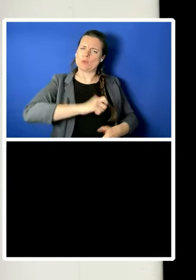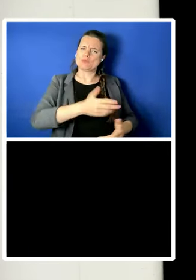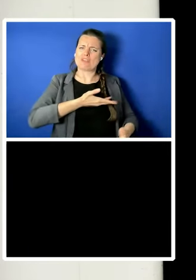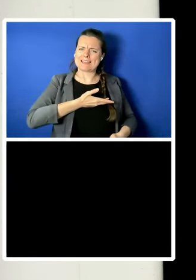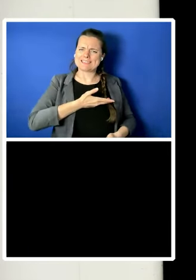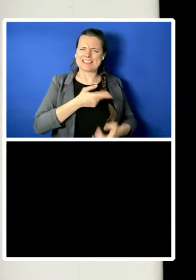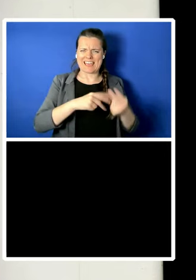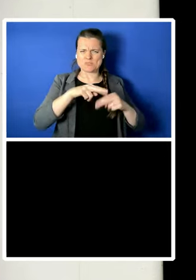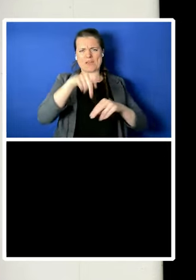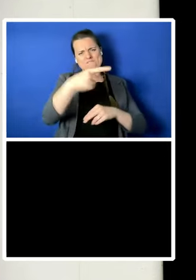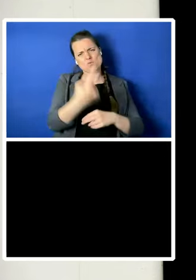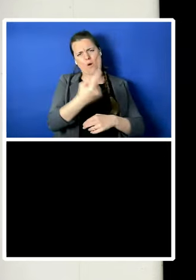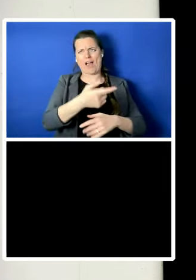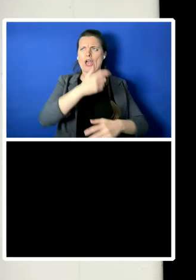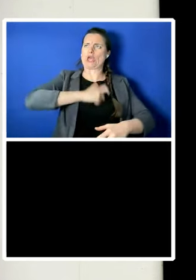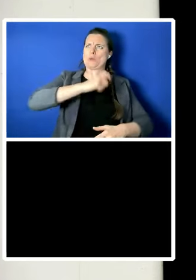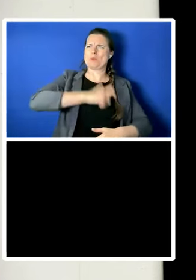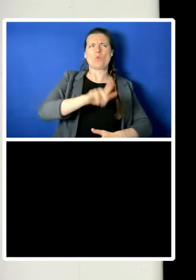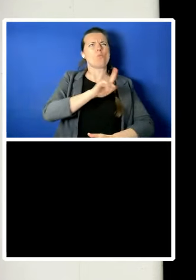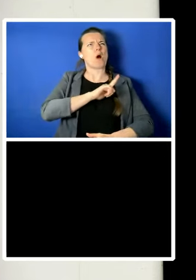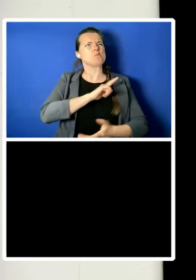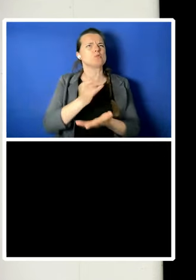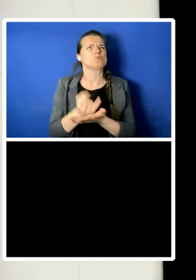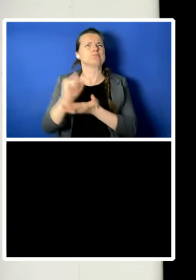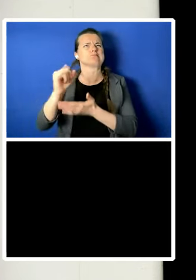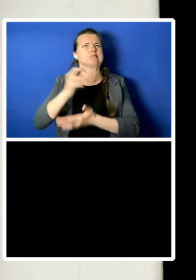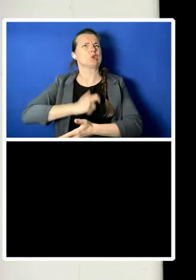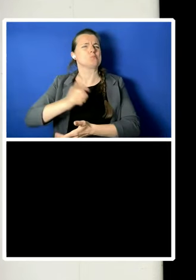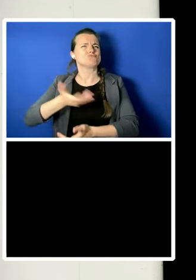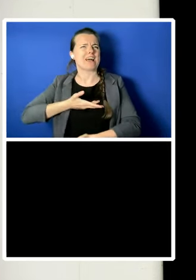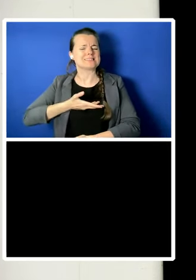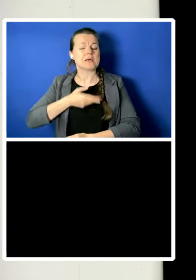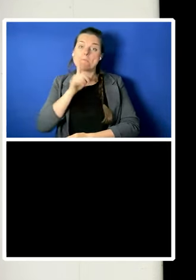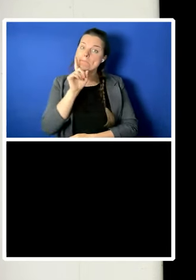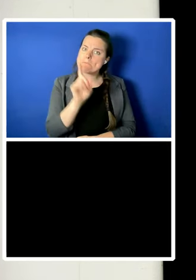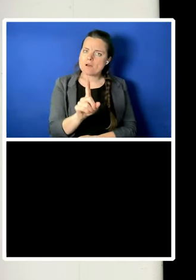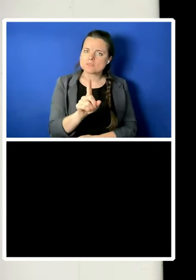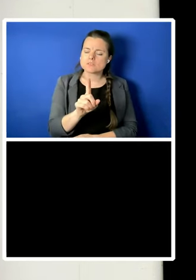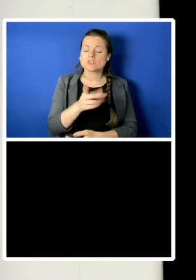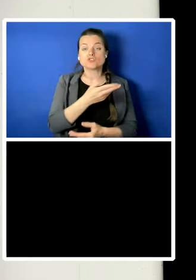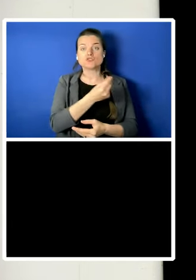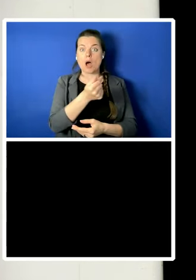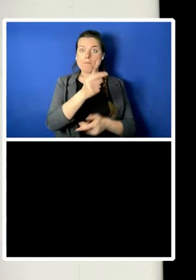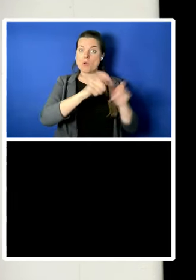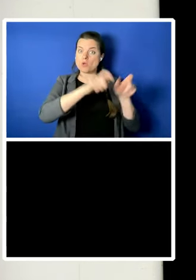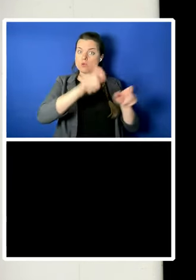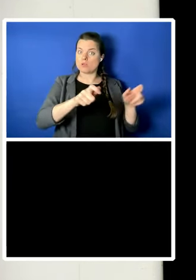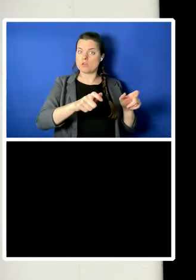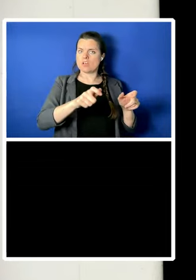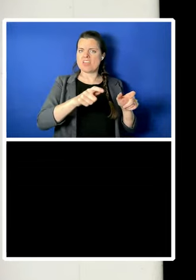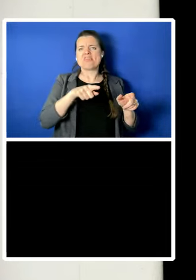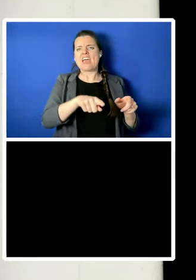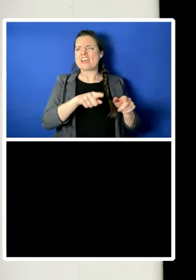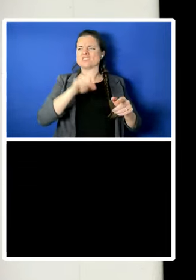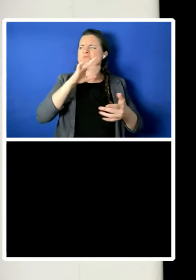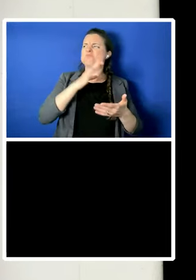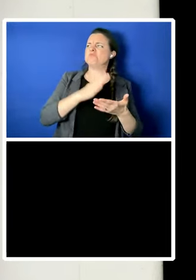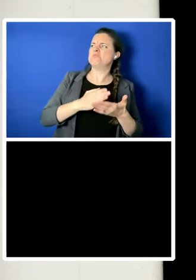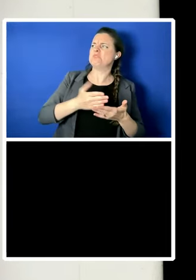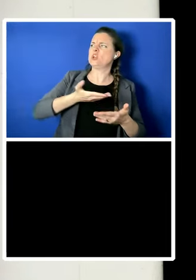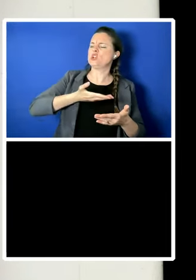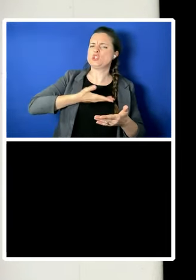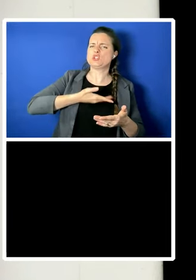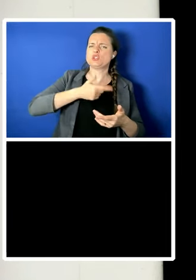And yet, some humans not only don't trust human rights, they actively want to fold it into some